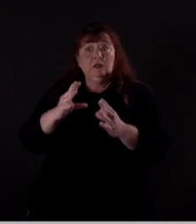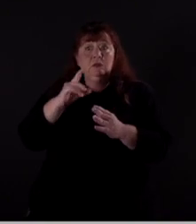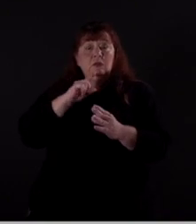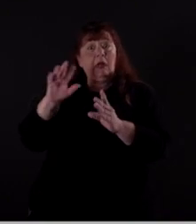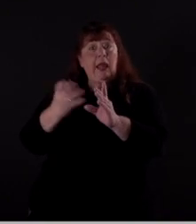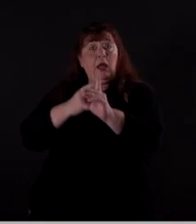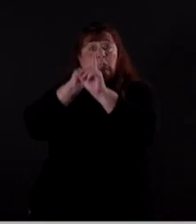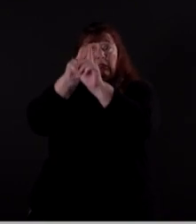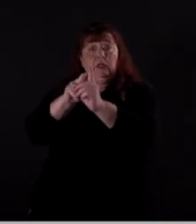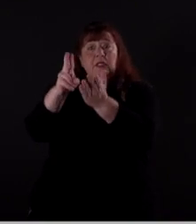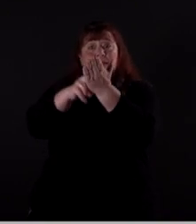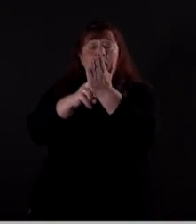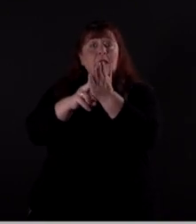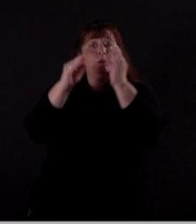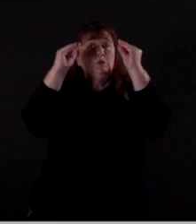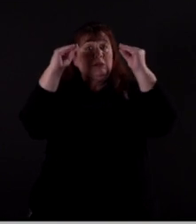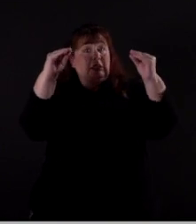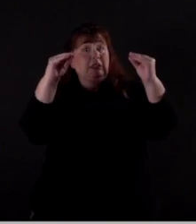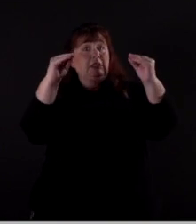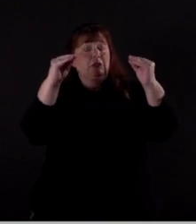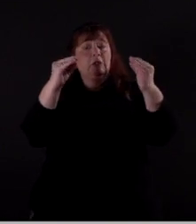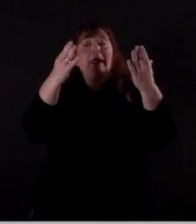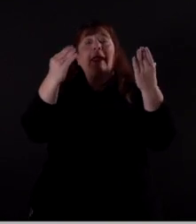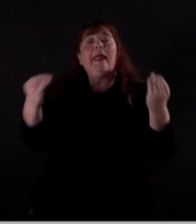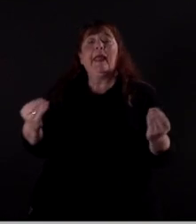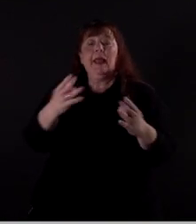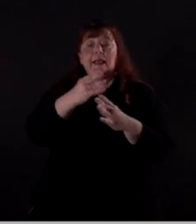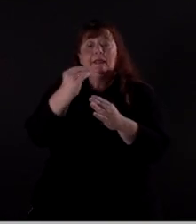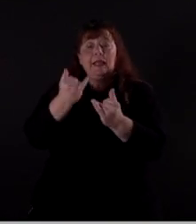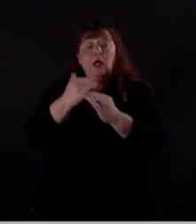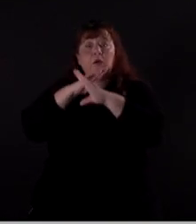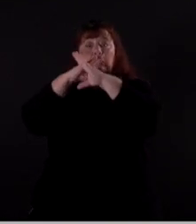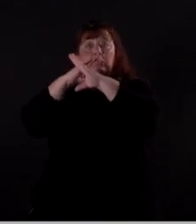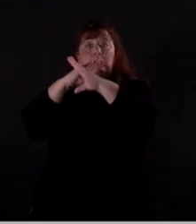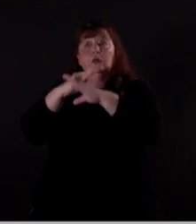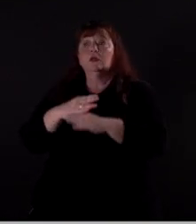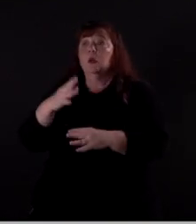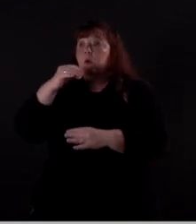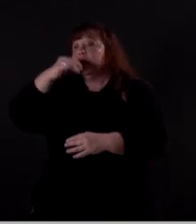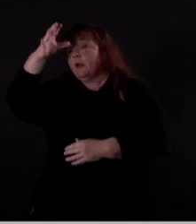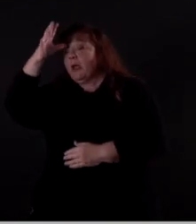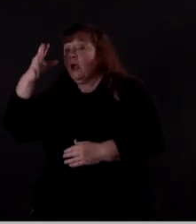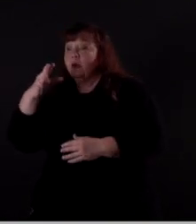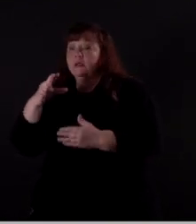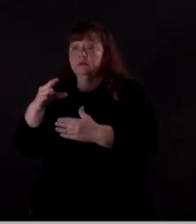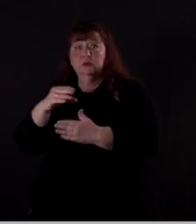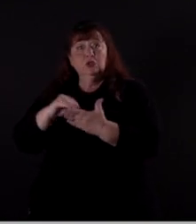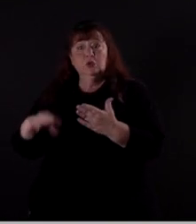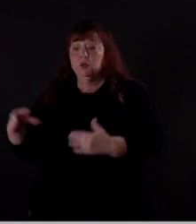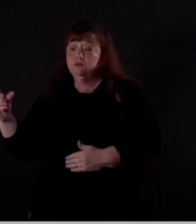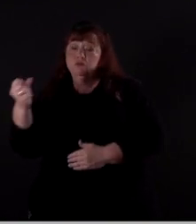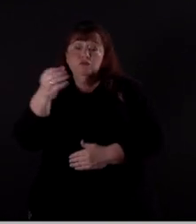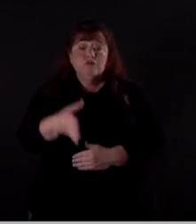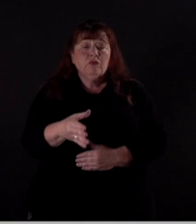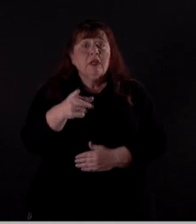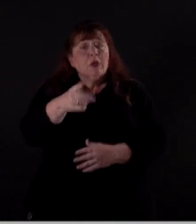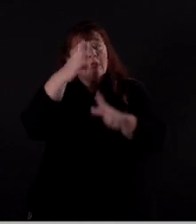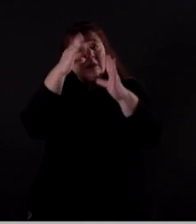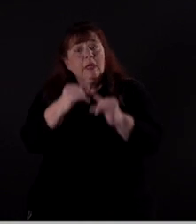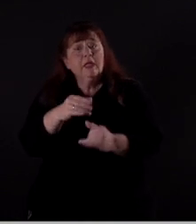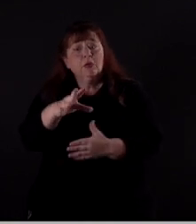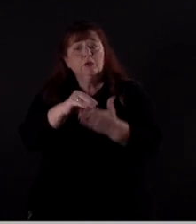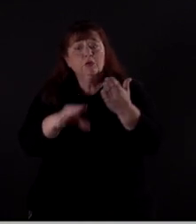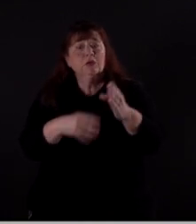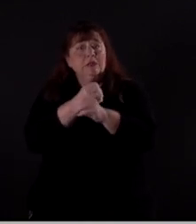heroes. They signed up as educators, and now they're protectors. When a parent drops their student off at the beginning of the day, they're expecting that their